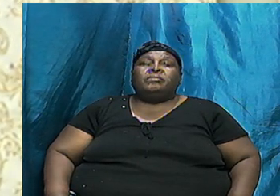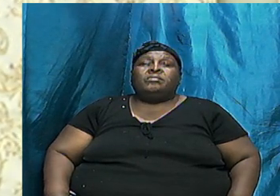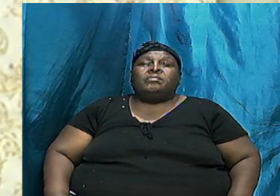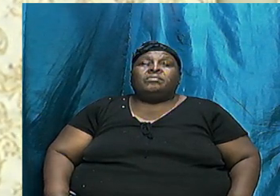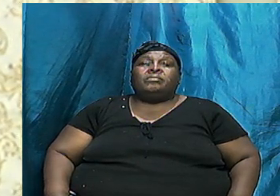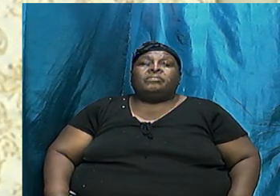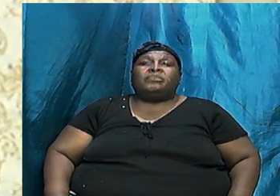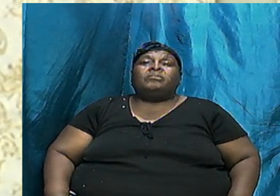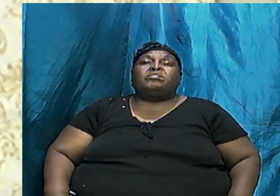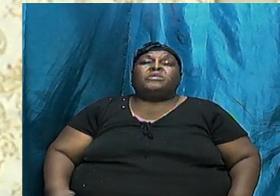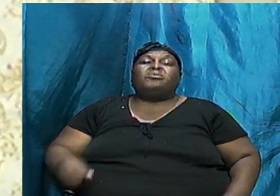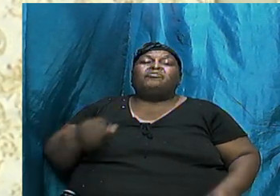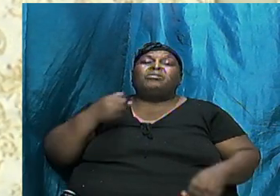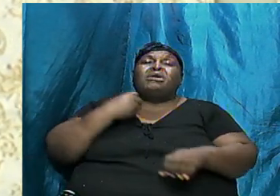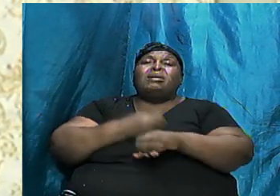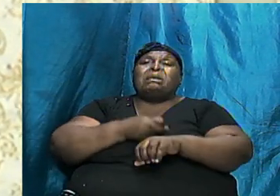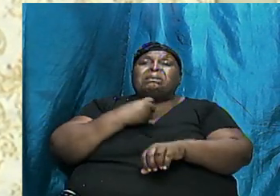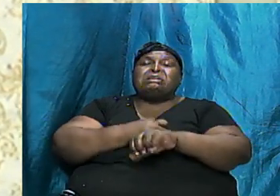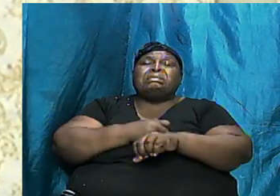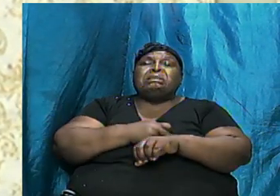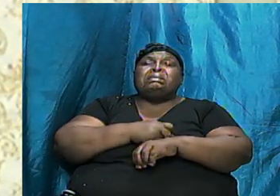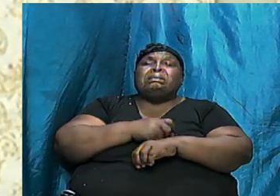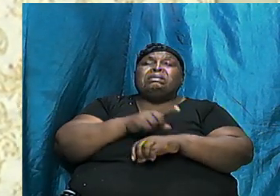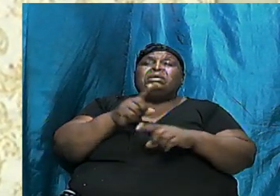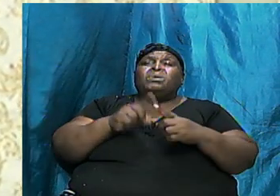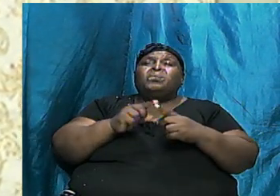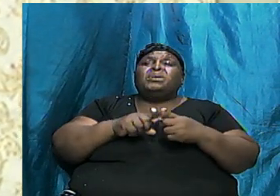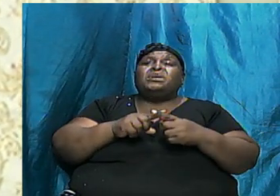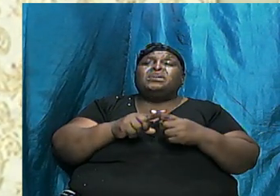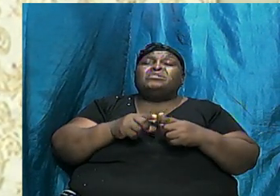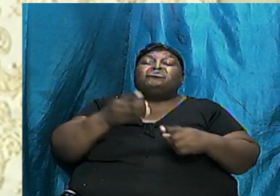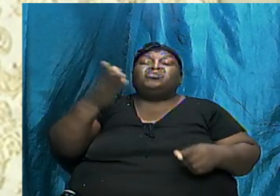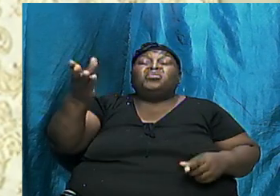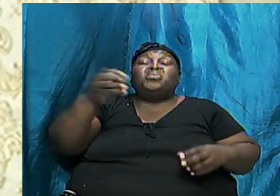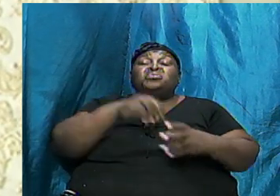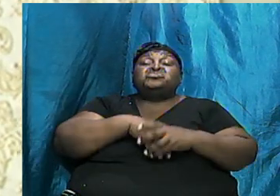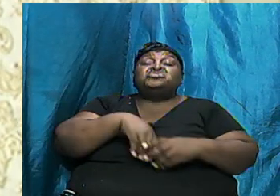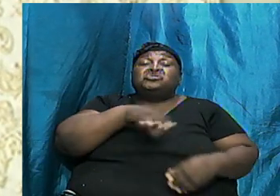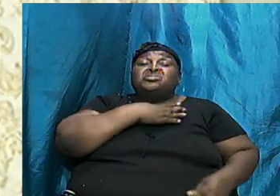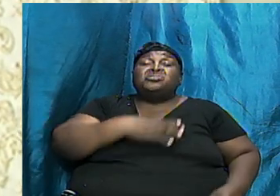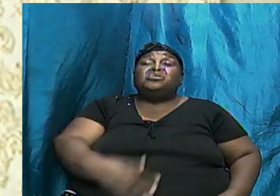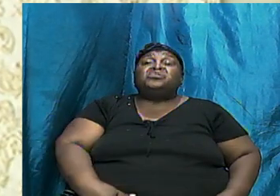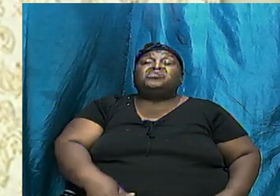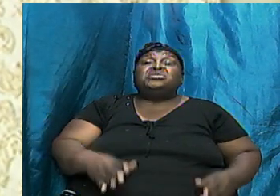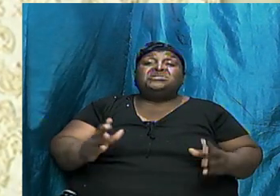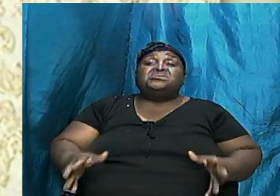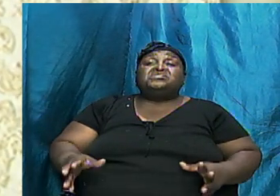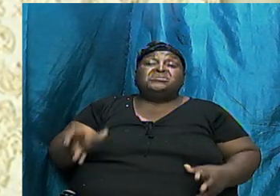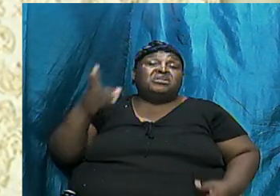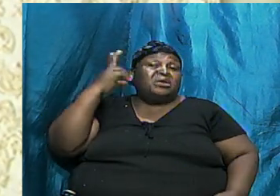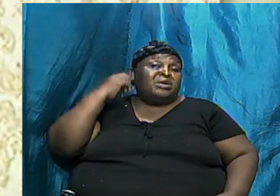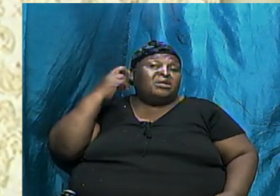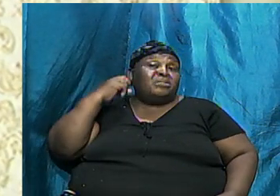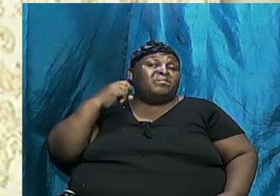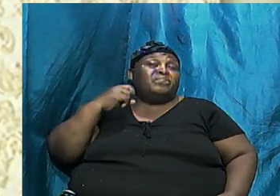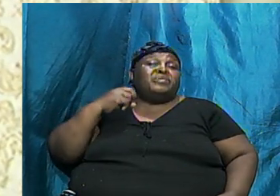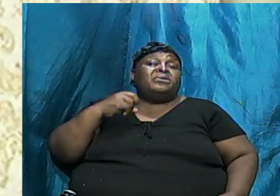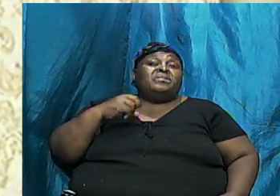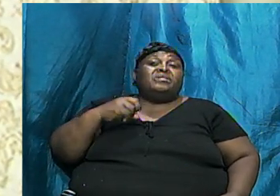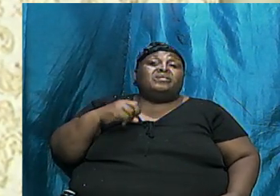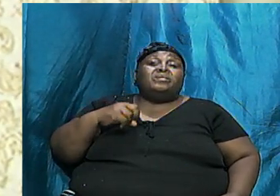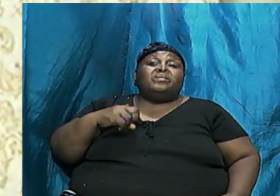Rough When those in Christendom Hear that Abraham Is the father of the Arabs Who are Muslims